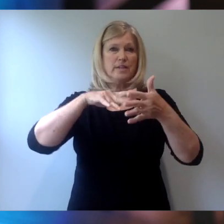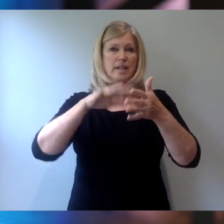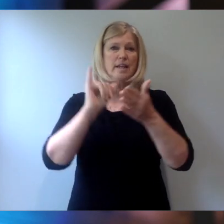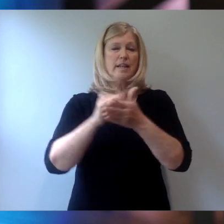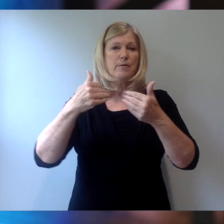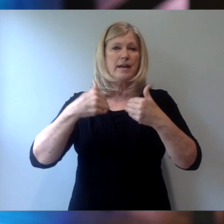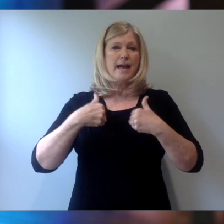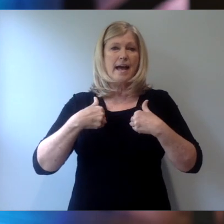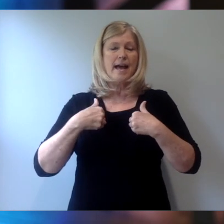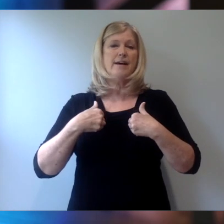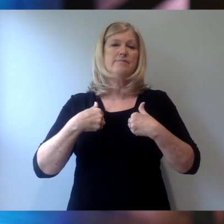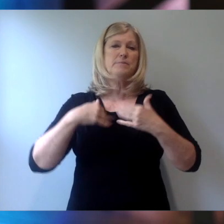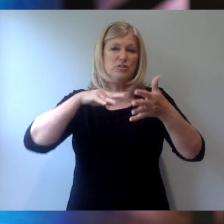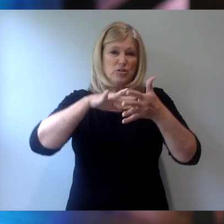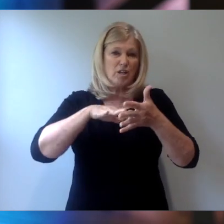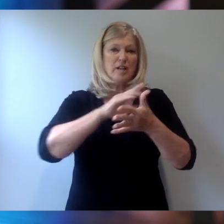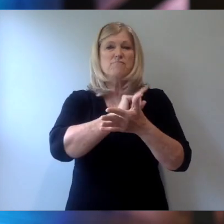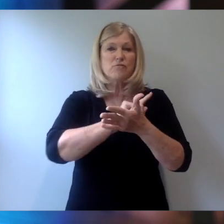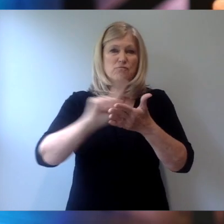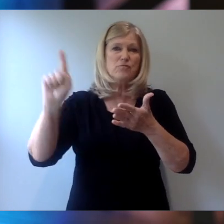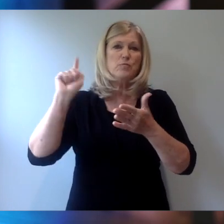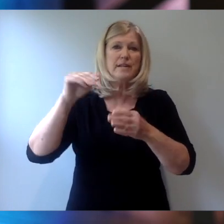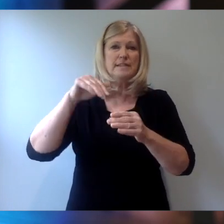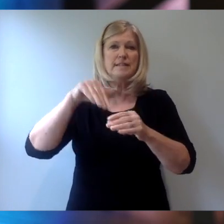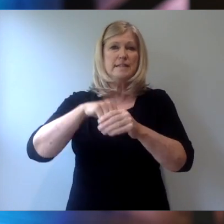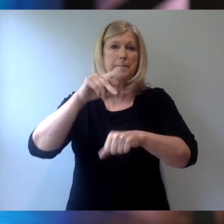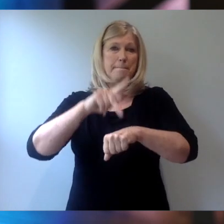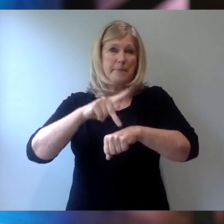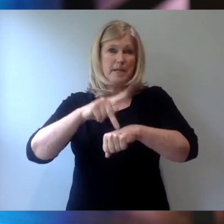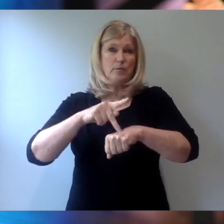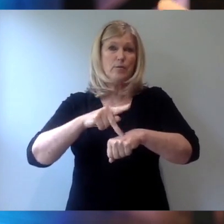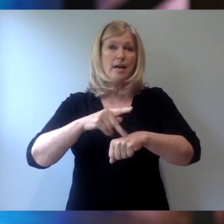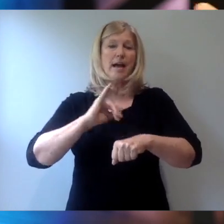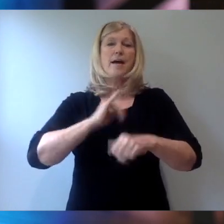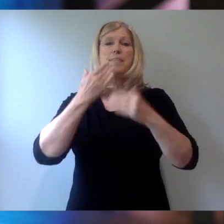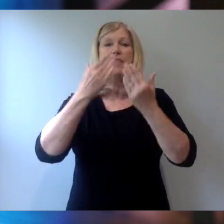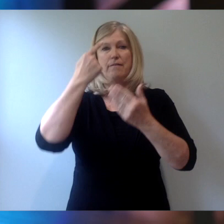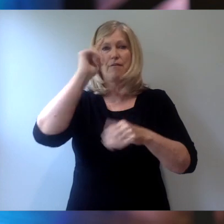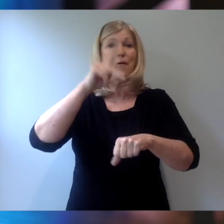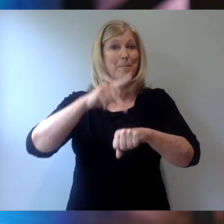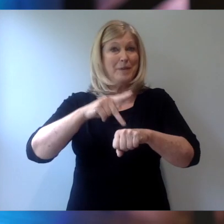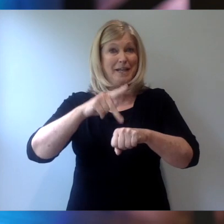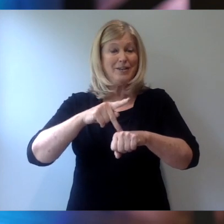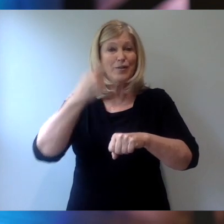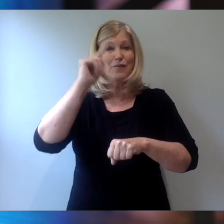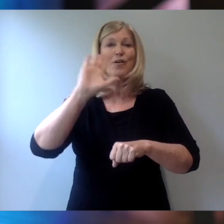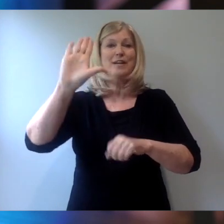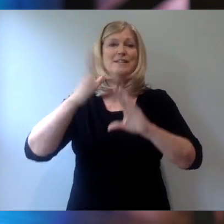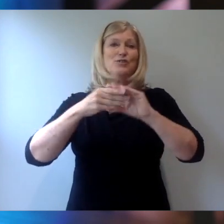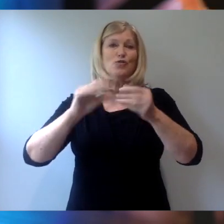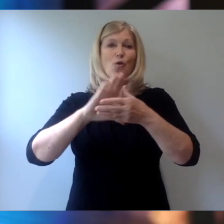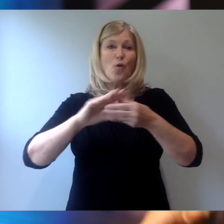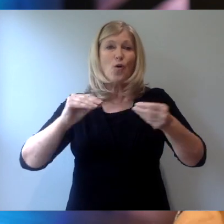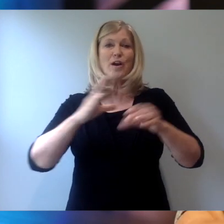engaged in over the last several weeks in Peter. I'm thankful for Peter. I'm thankful for his story and his